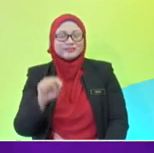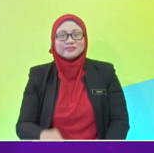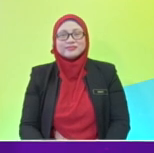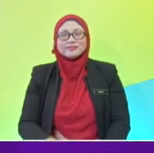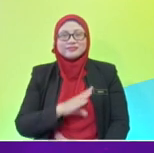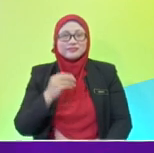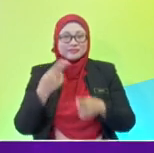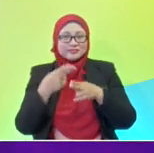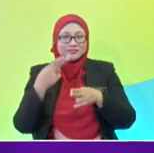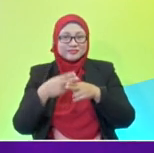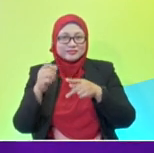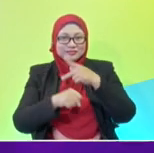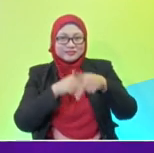the planet?